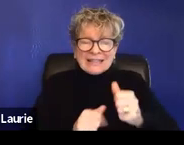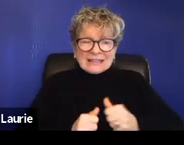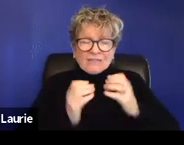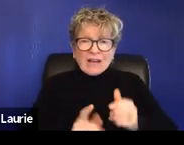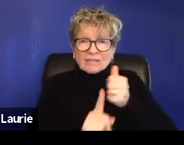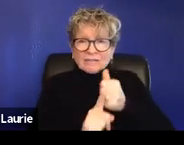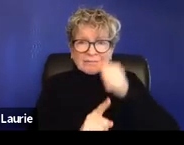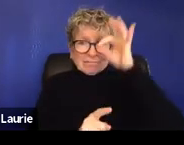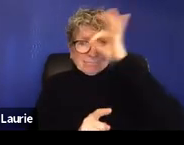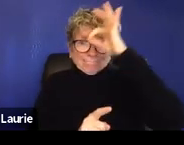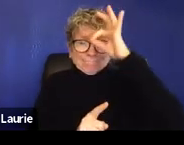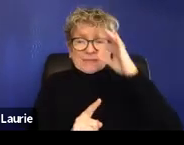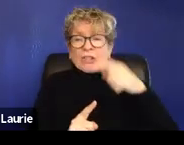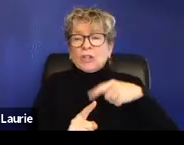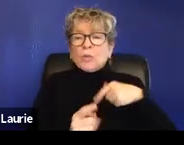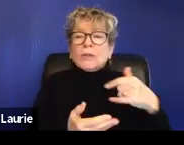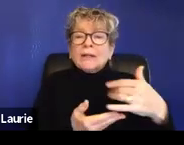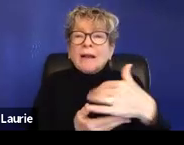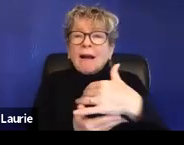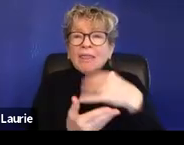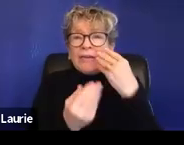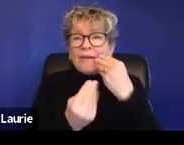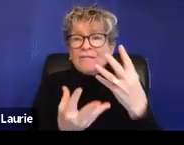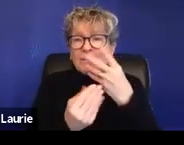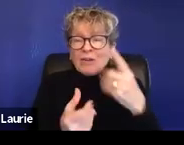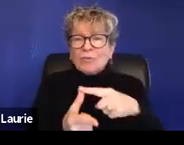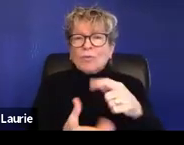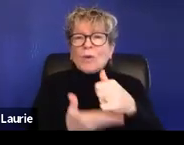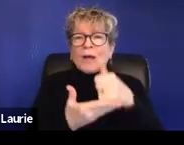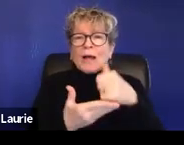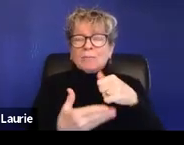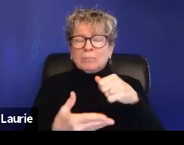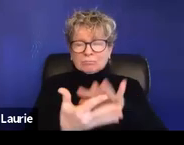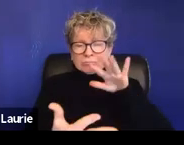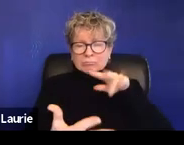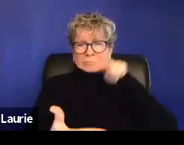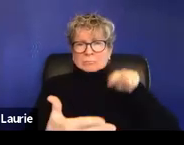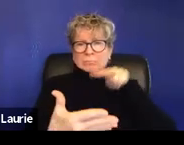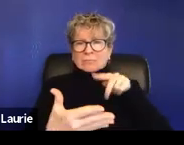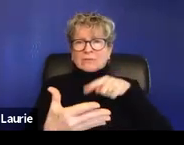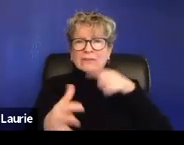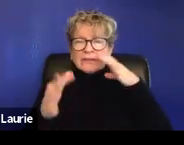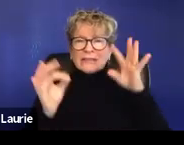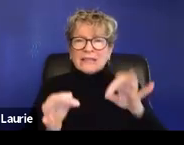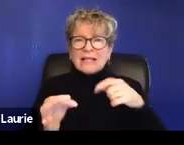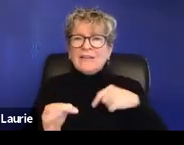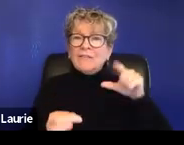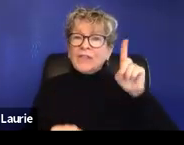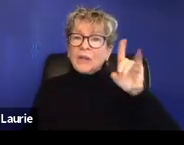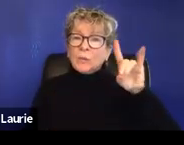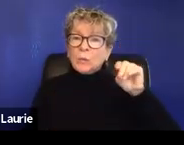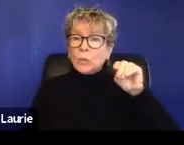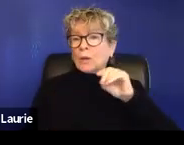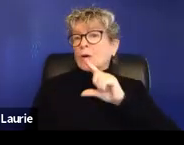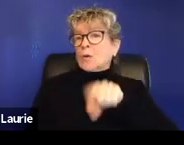um, that can help with then determining if they do qualify for some sort of immigration application,